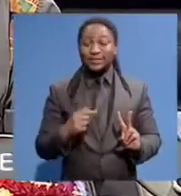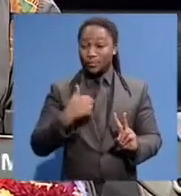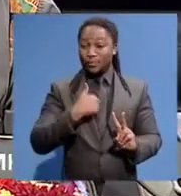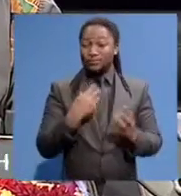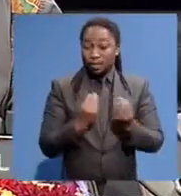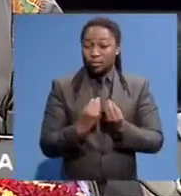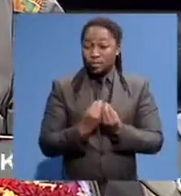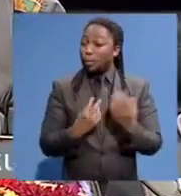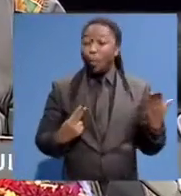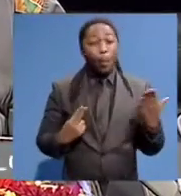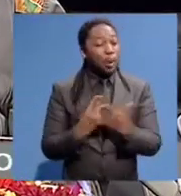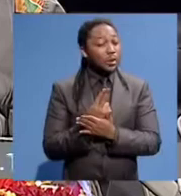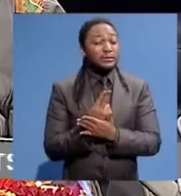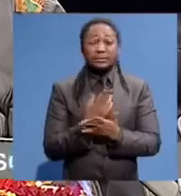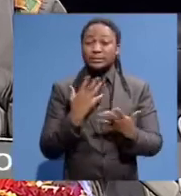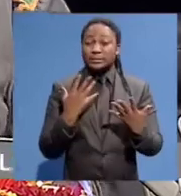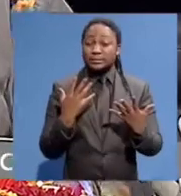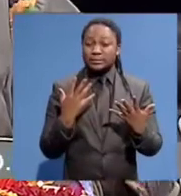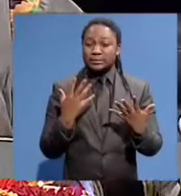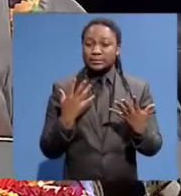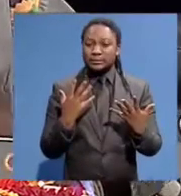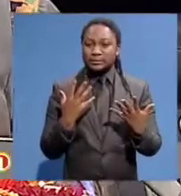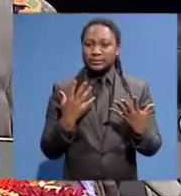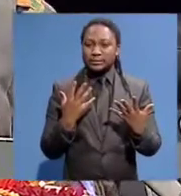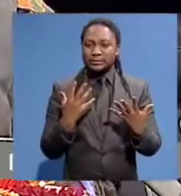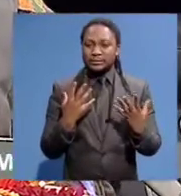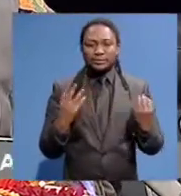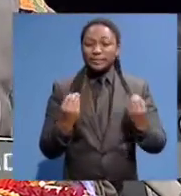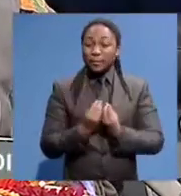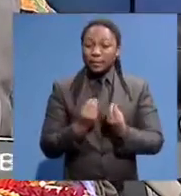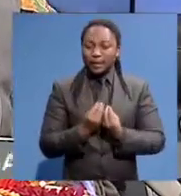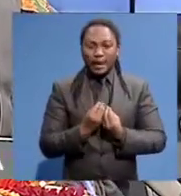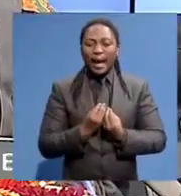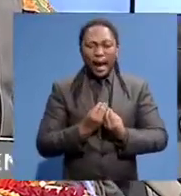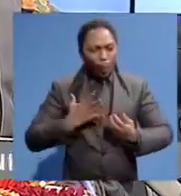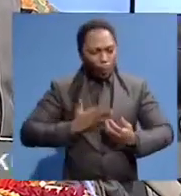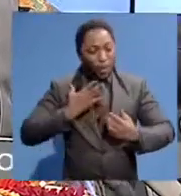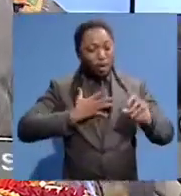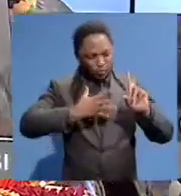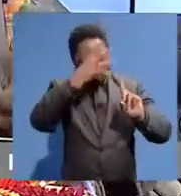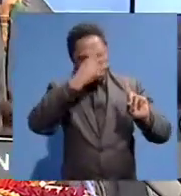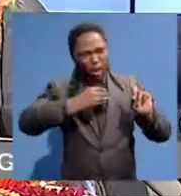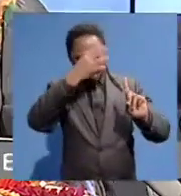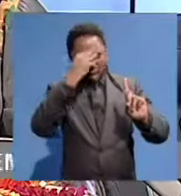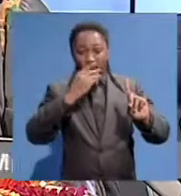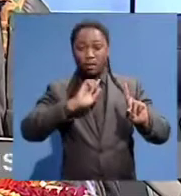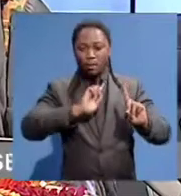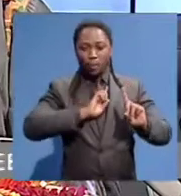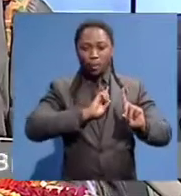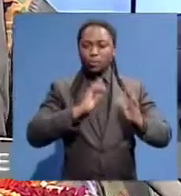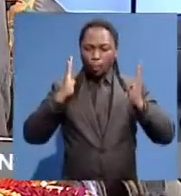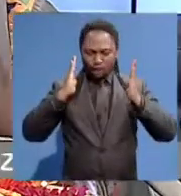honesty, is integrity, you know? It shows a sense of humanity